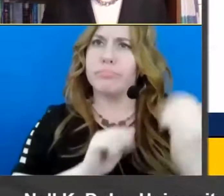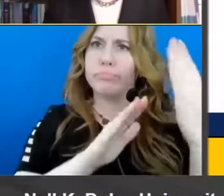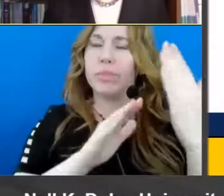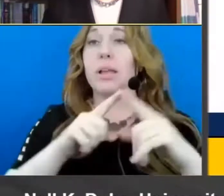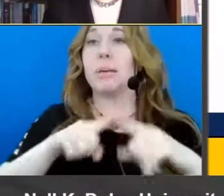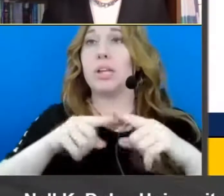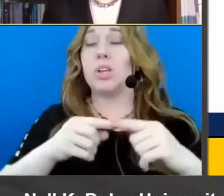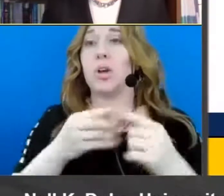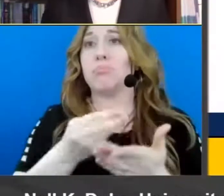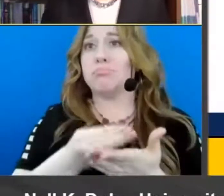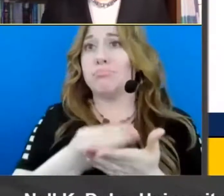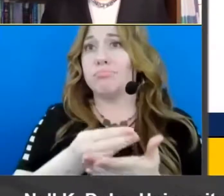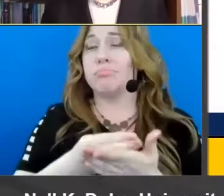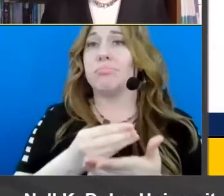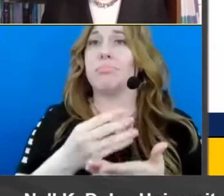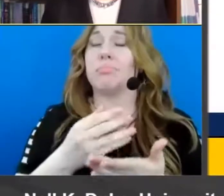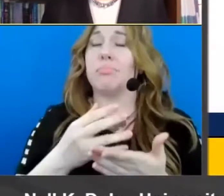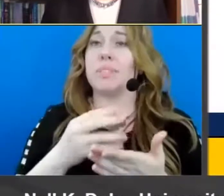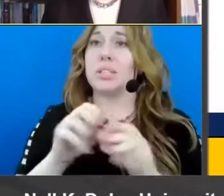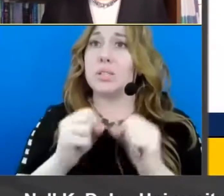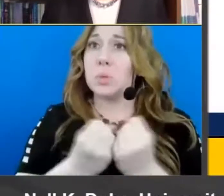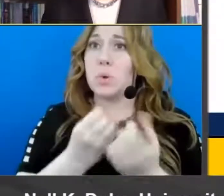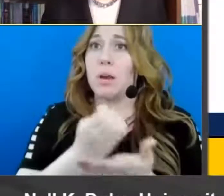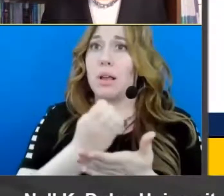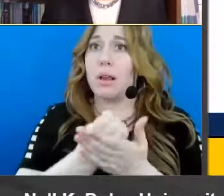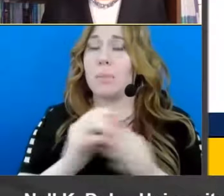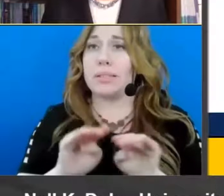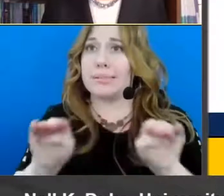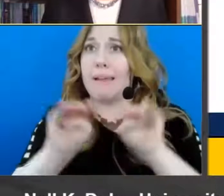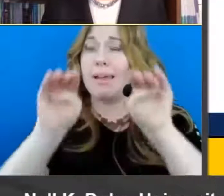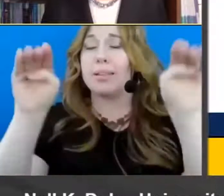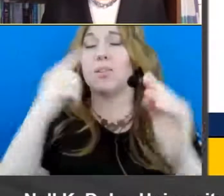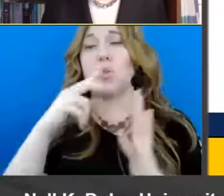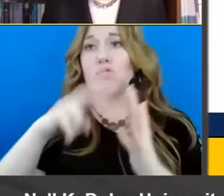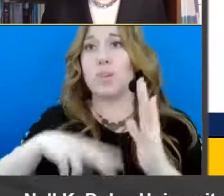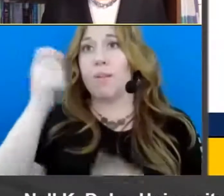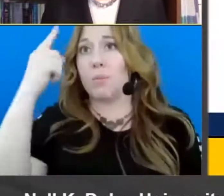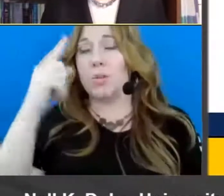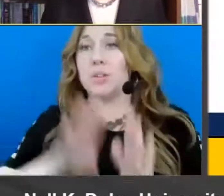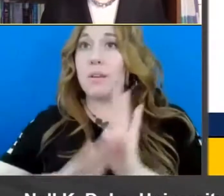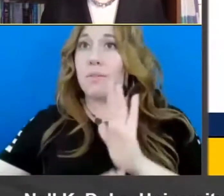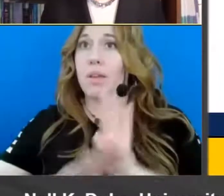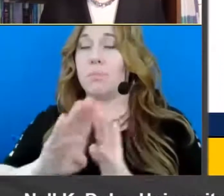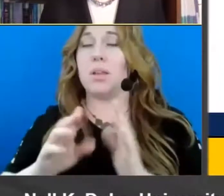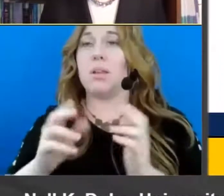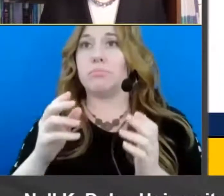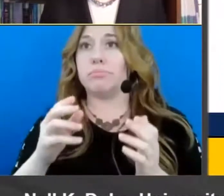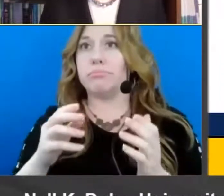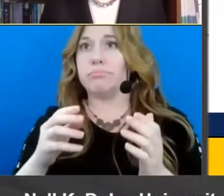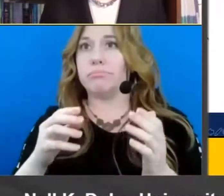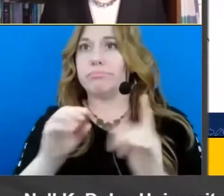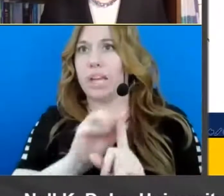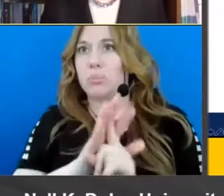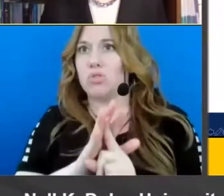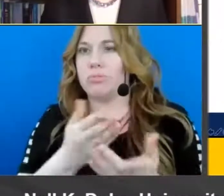is another area uh where we see differences in the reading comprehension development opportunities offered to students um and